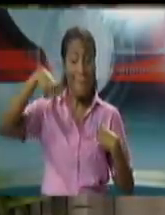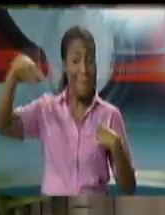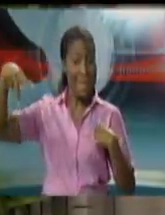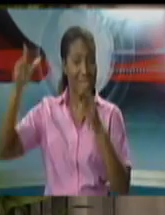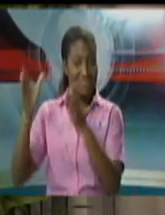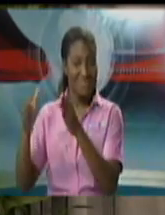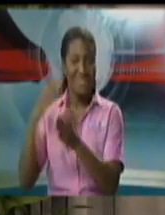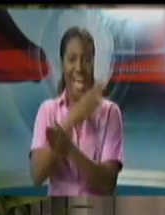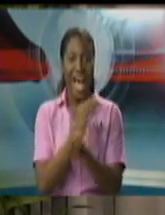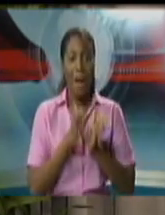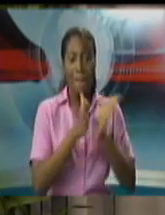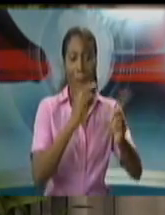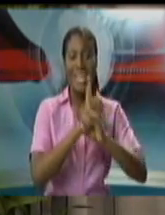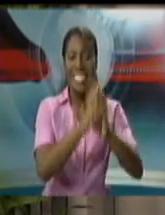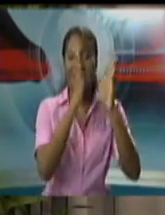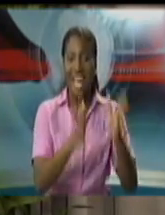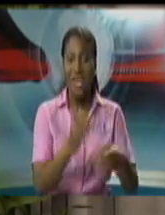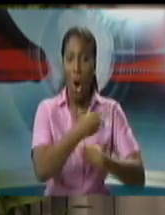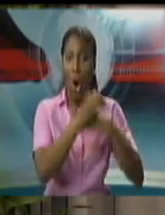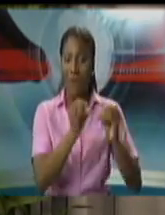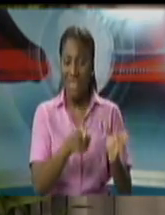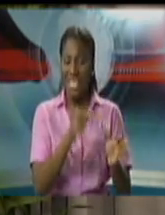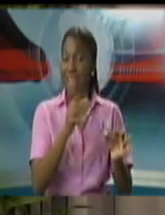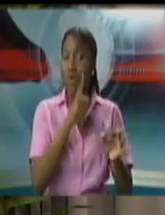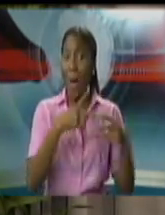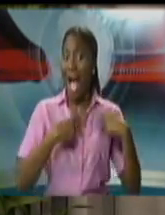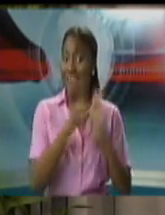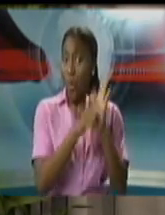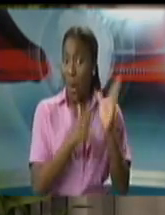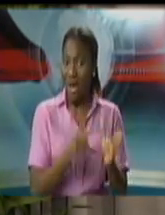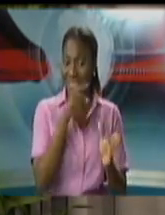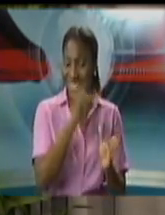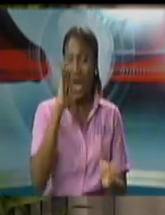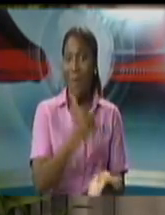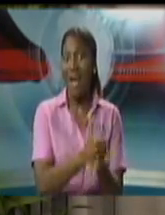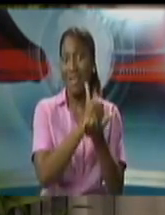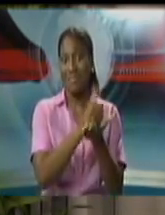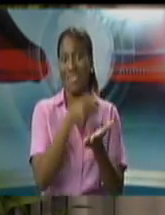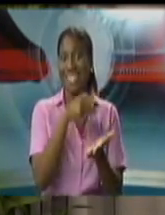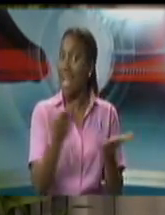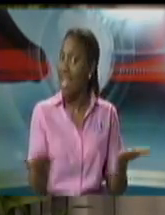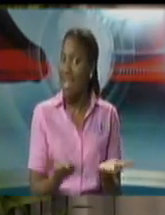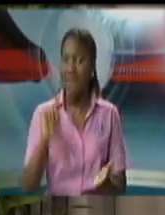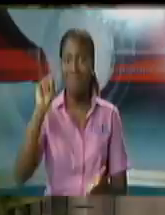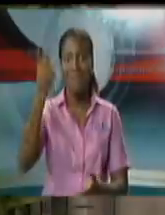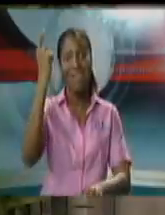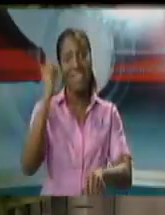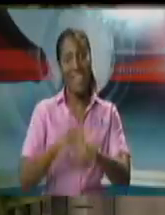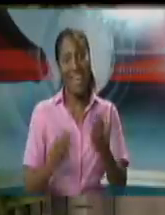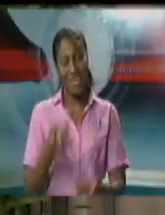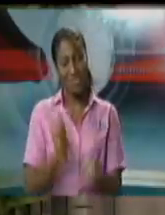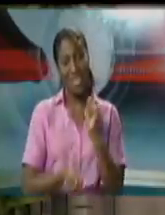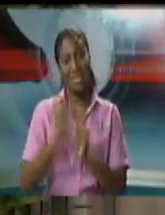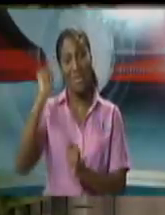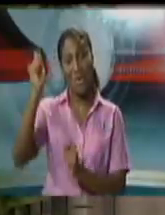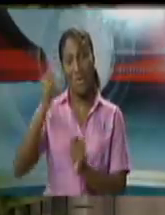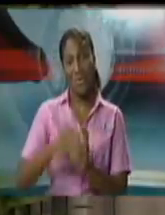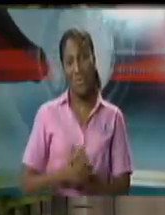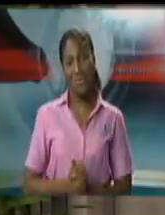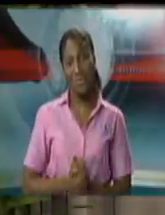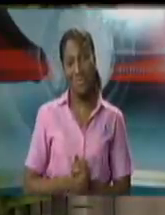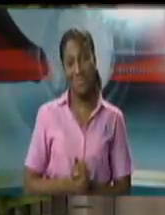And that, ladies and gentlemen, is quite simply an historic evolution of our judicial system in Trinidad and Tobago.